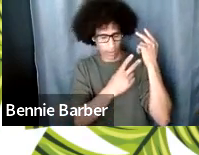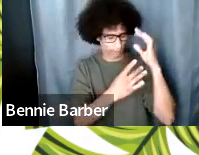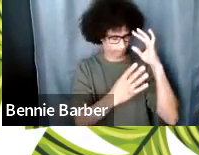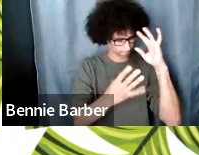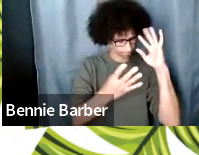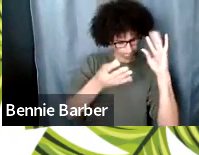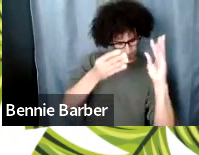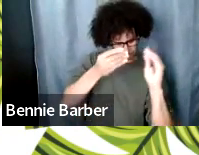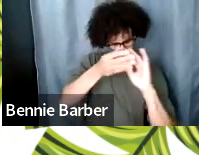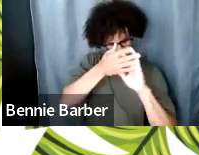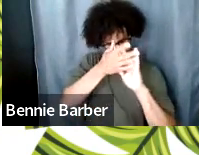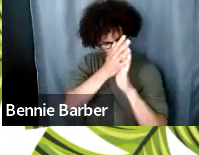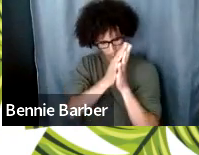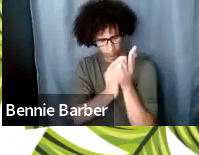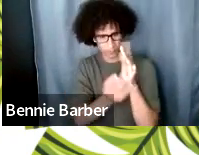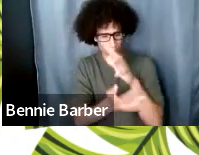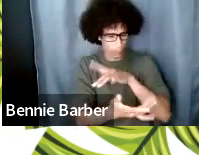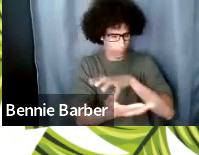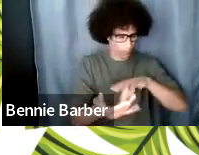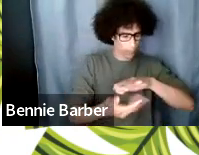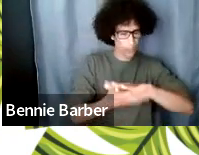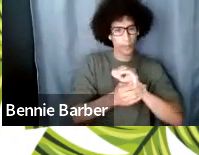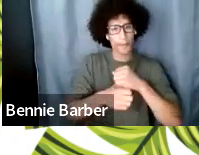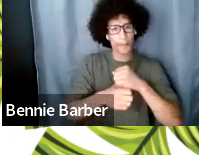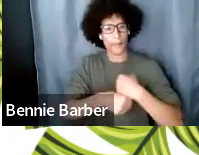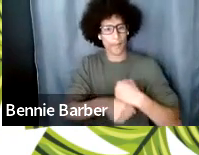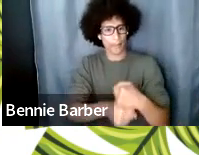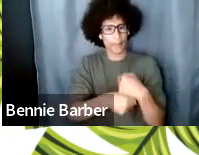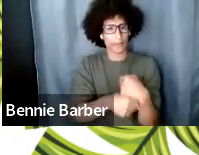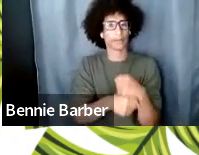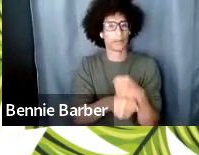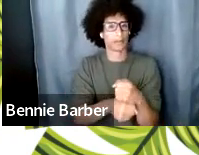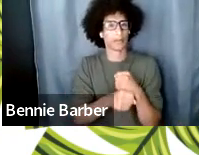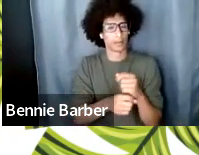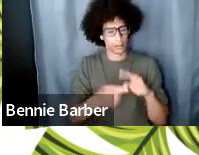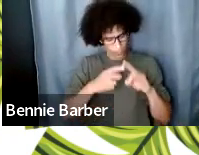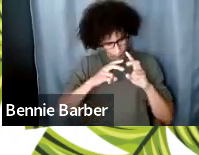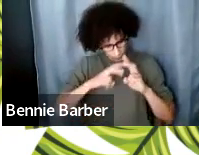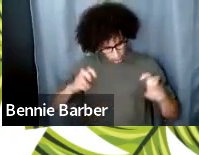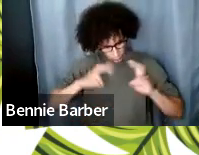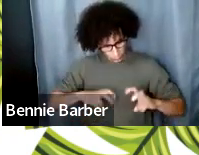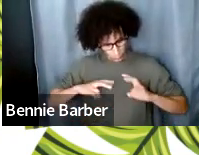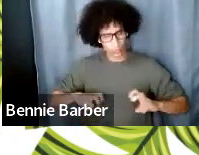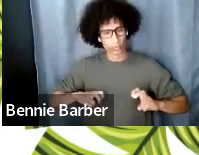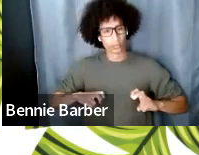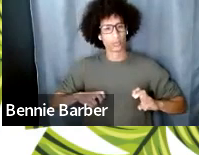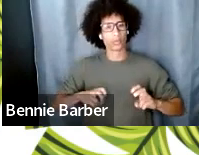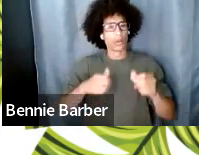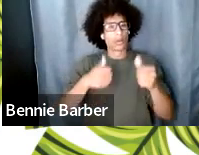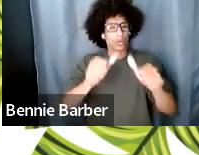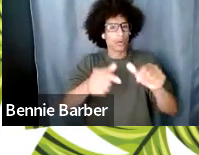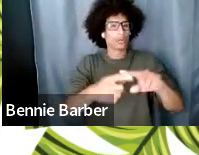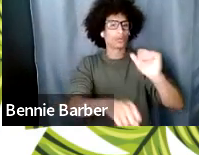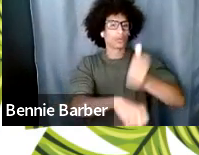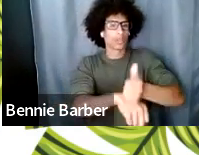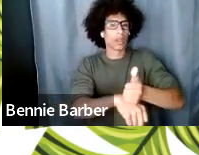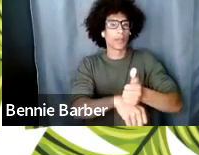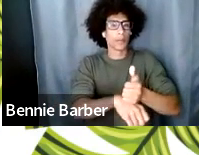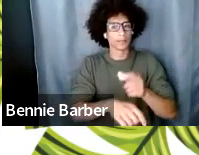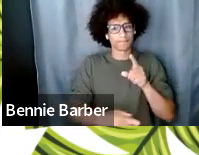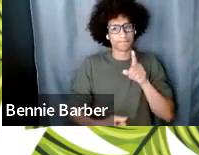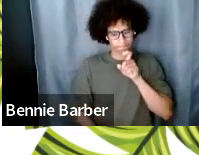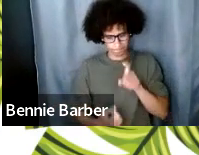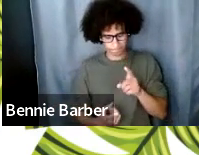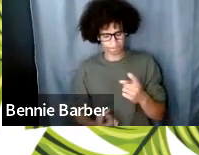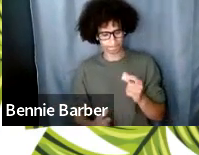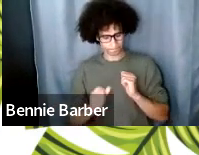to form and have an interrogation process with yourself really learn and know yourself because what's going to happen is